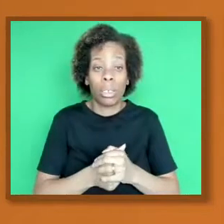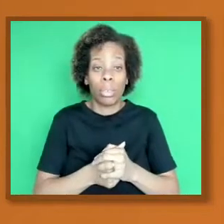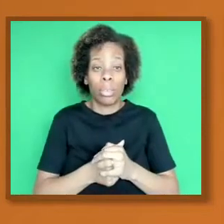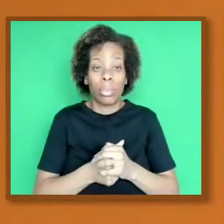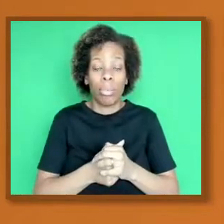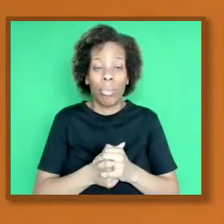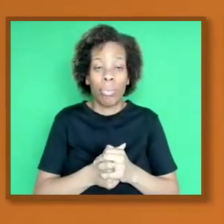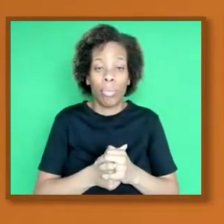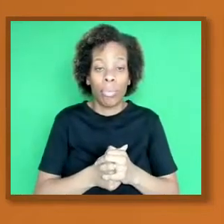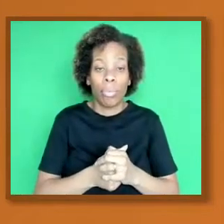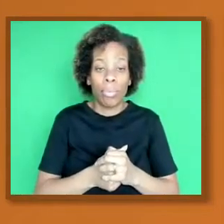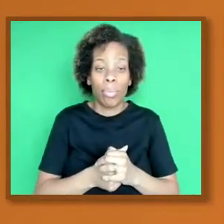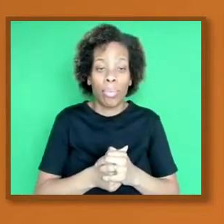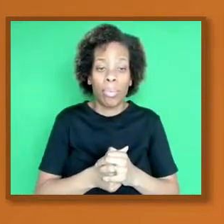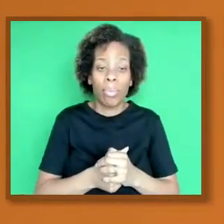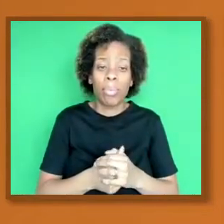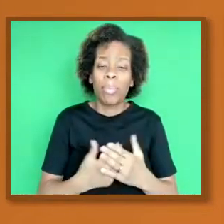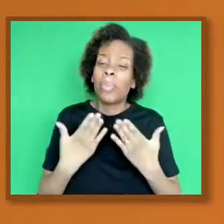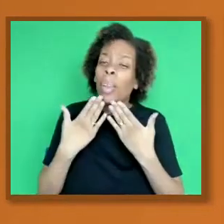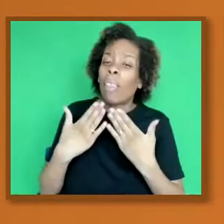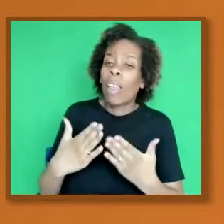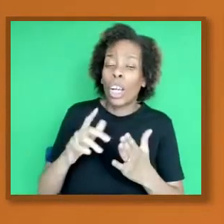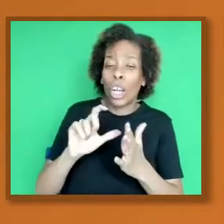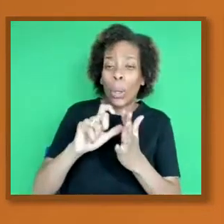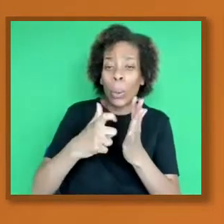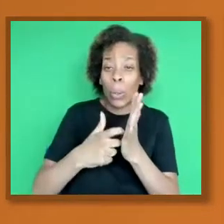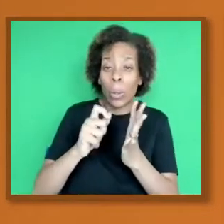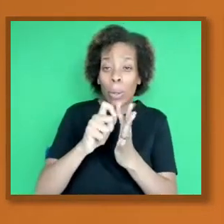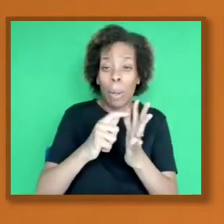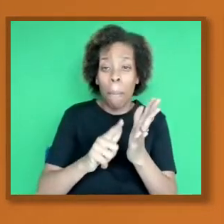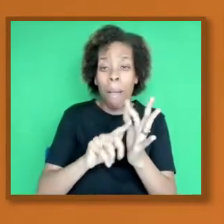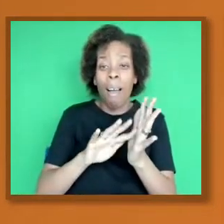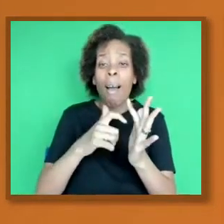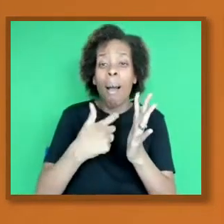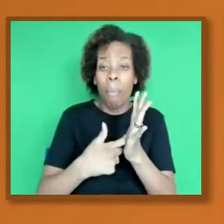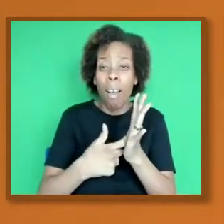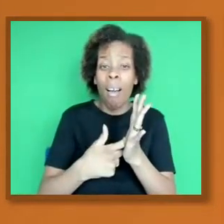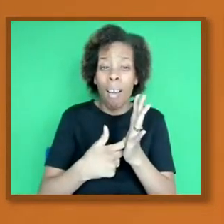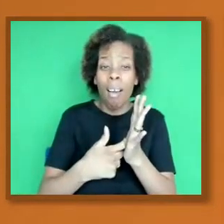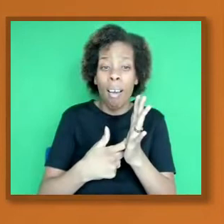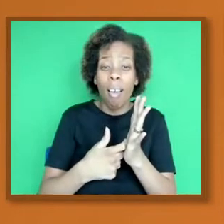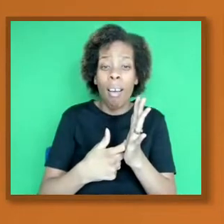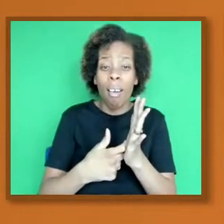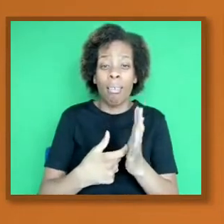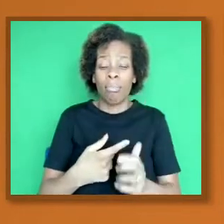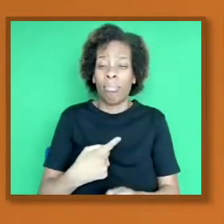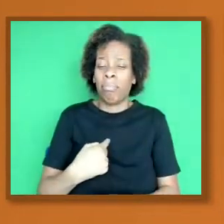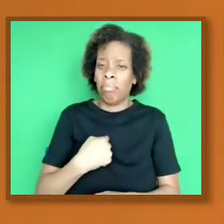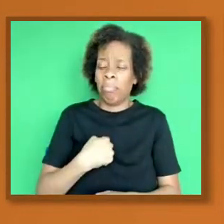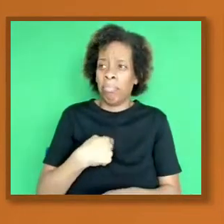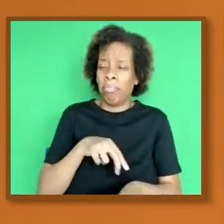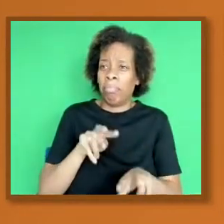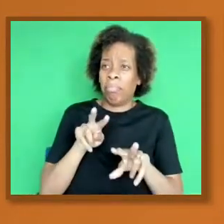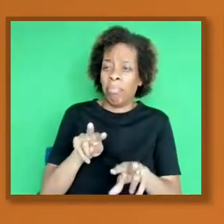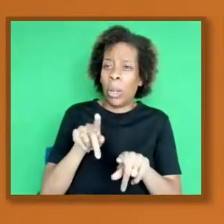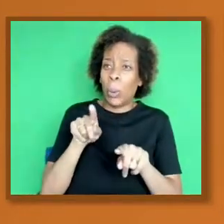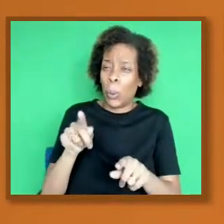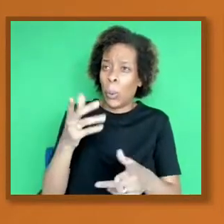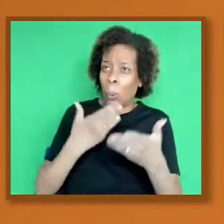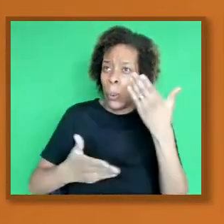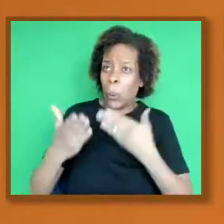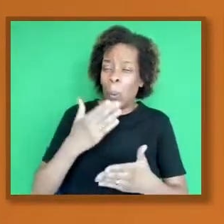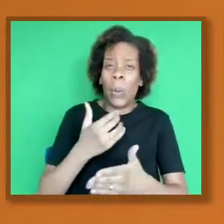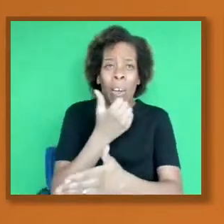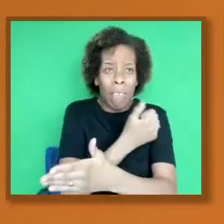Dr. Palmer. And I must say the most important and simplest way that, you know, I've ever heard this complex issue